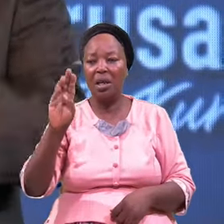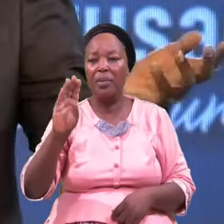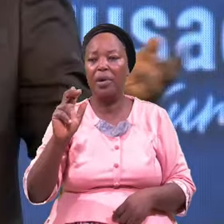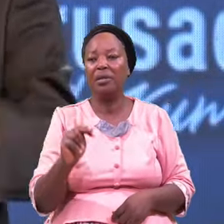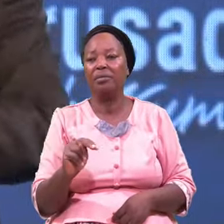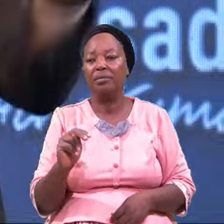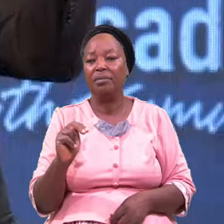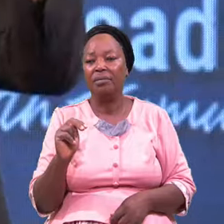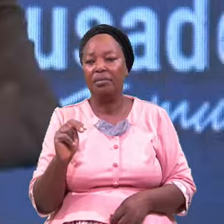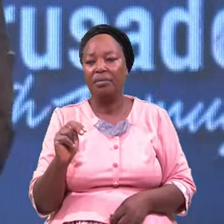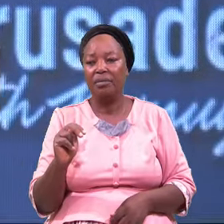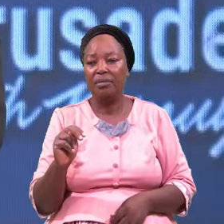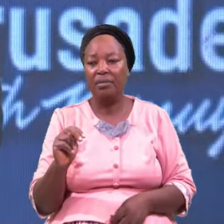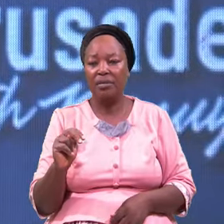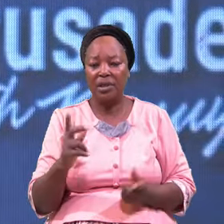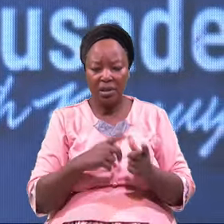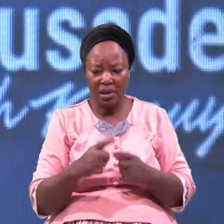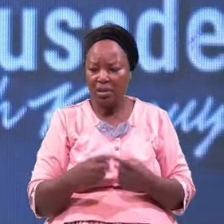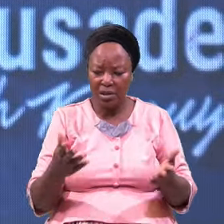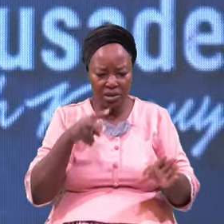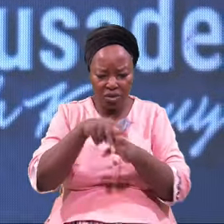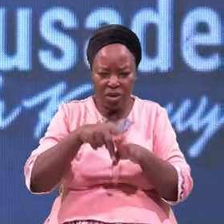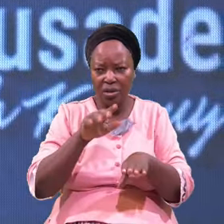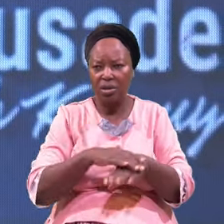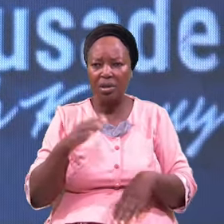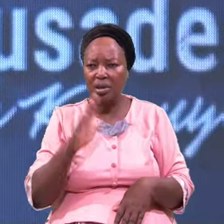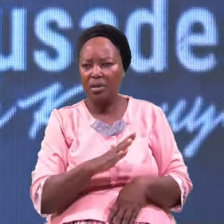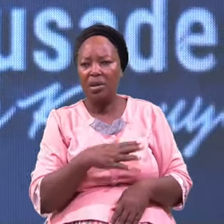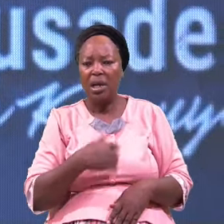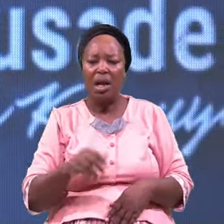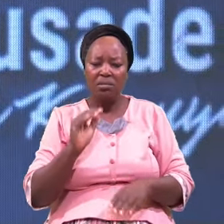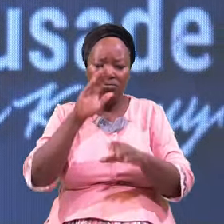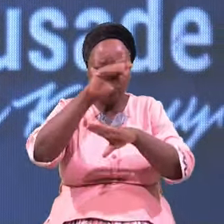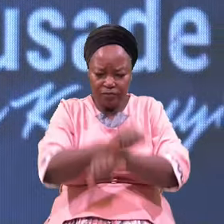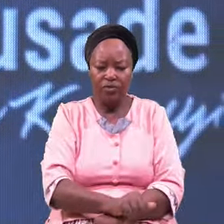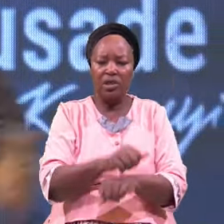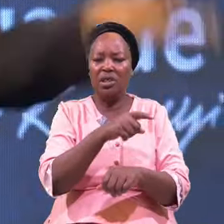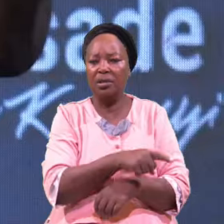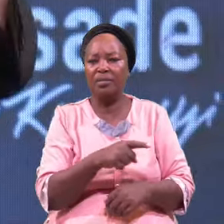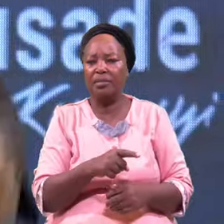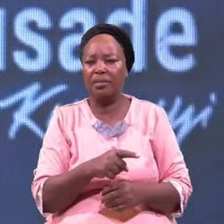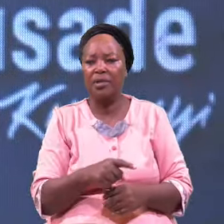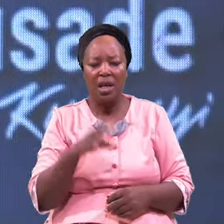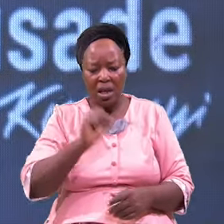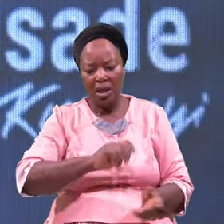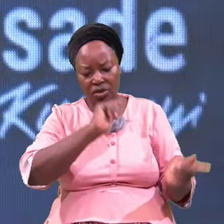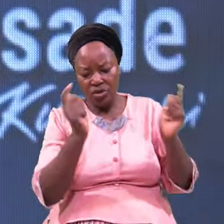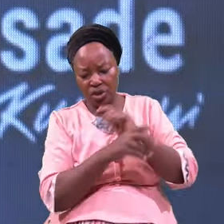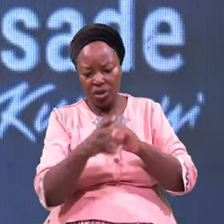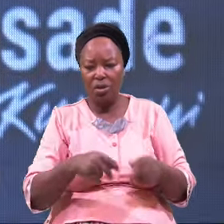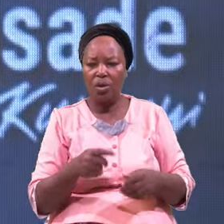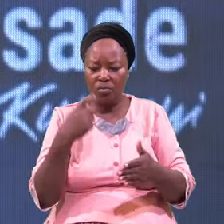Can Dribble Your Life Can Oppress Your Life Can Change Your Wages